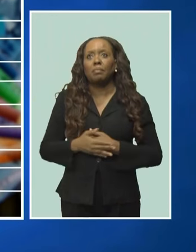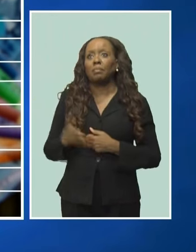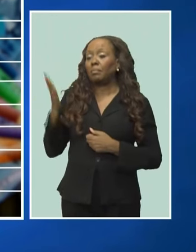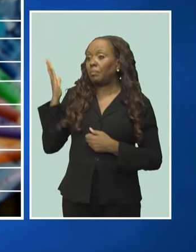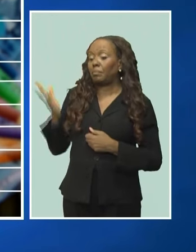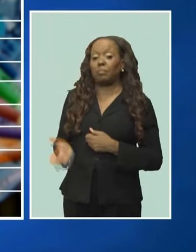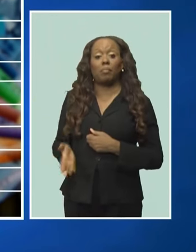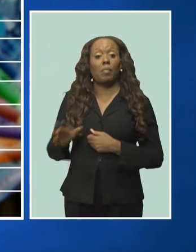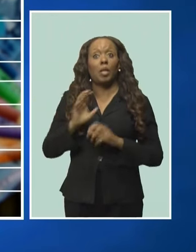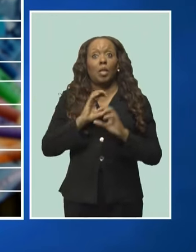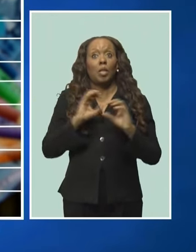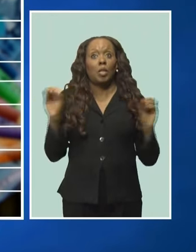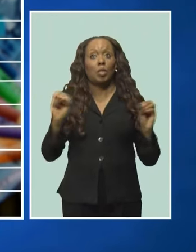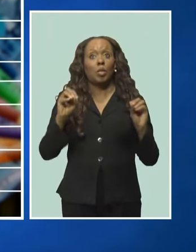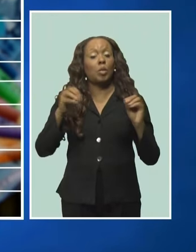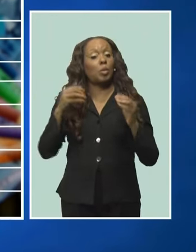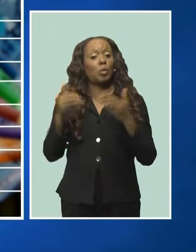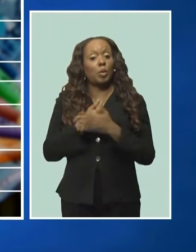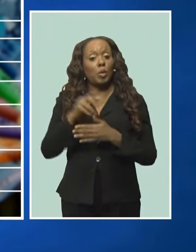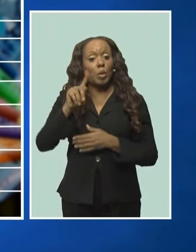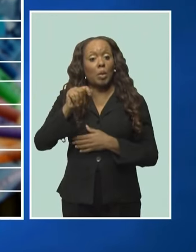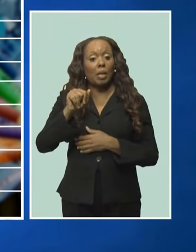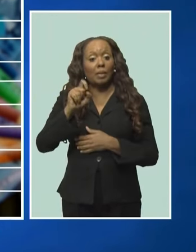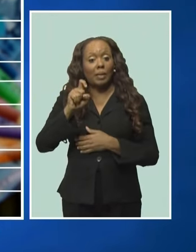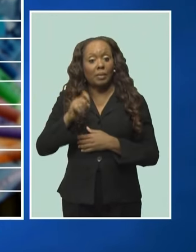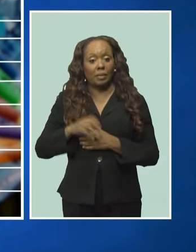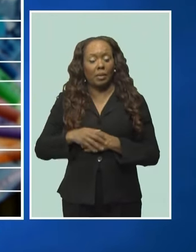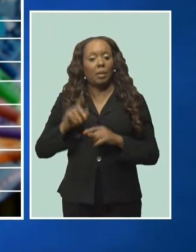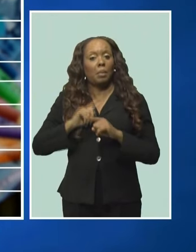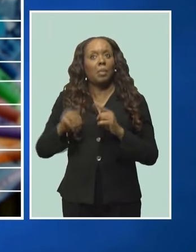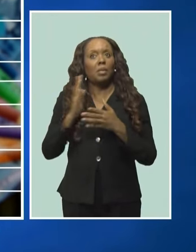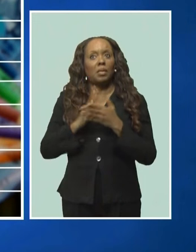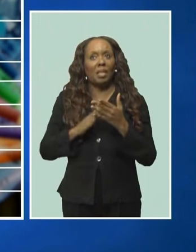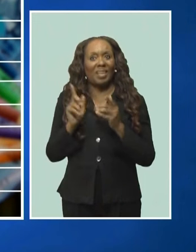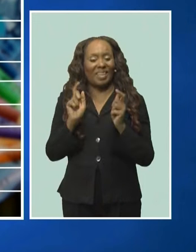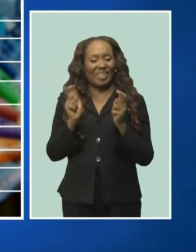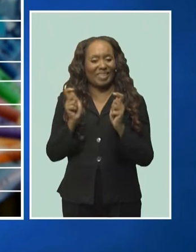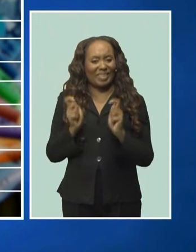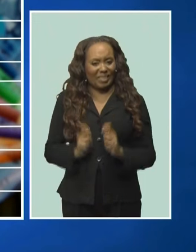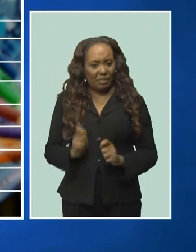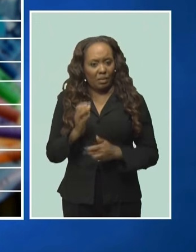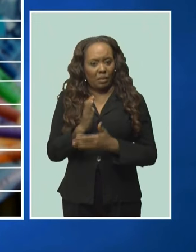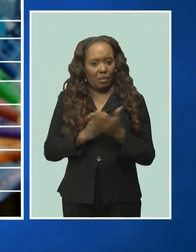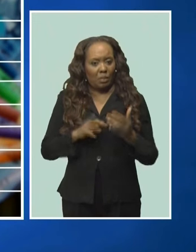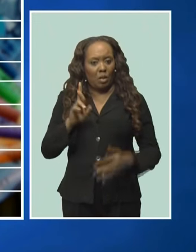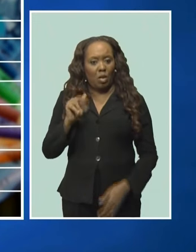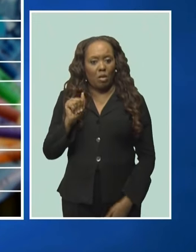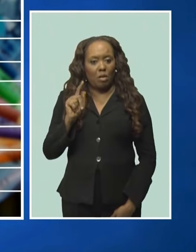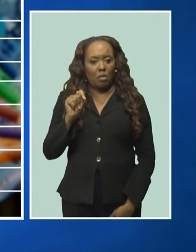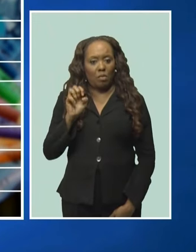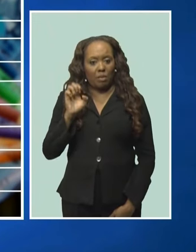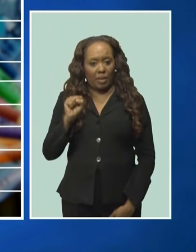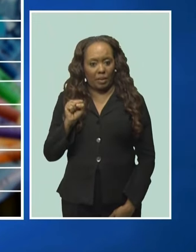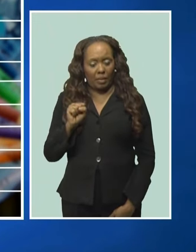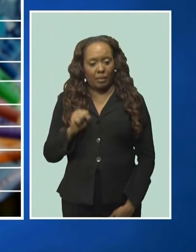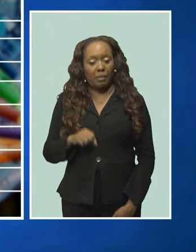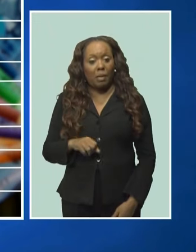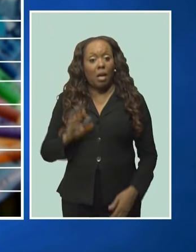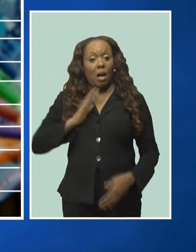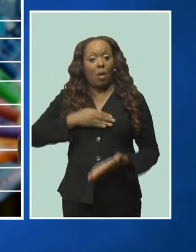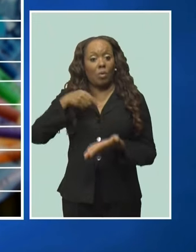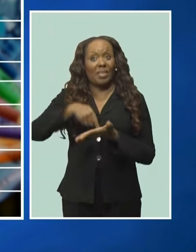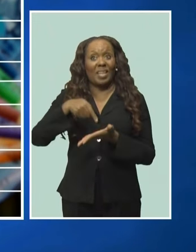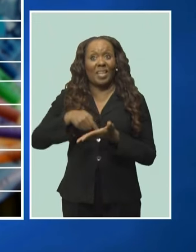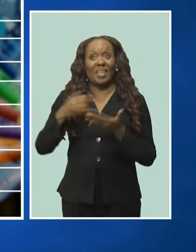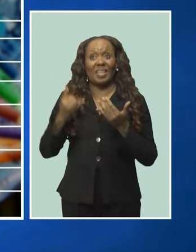No new taxes in this year's budget. However, there will be adjustments to some rates. The debt is less now than 2018, and